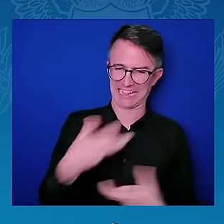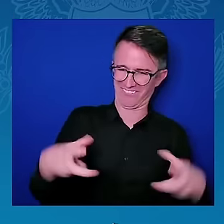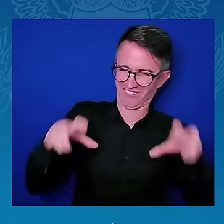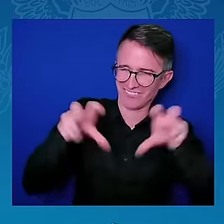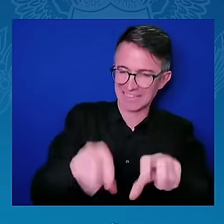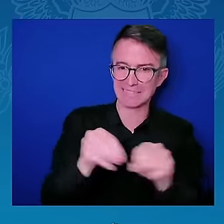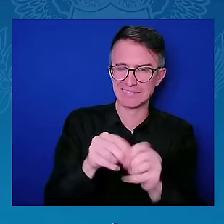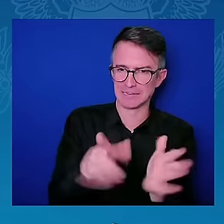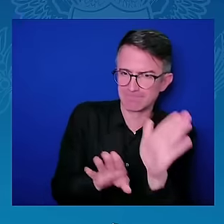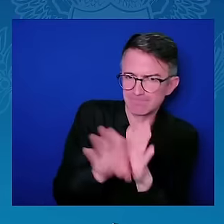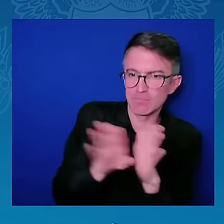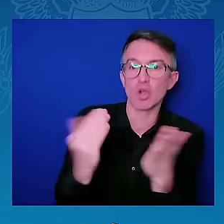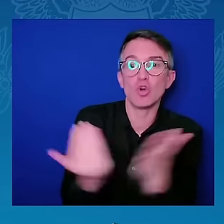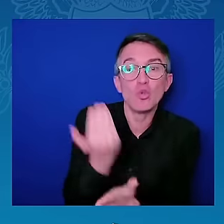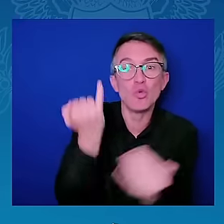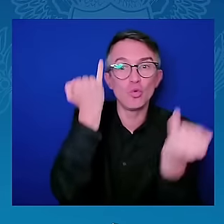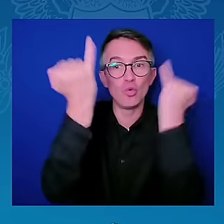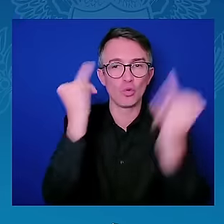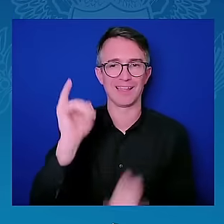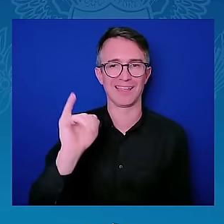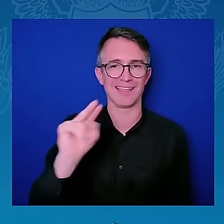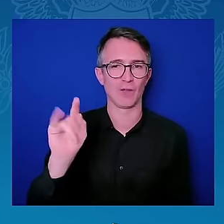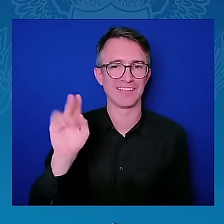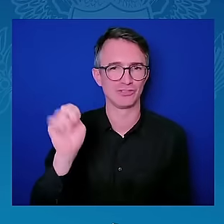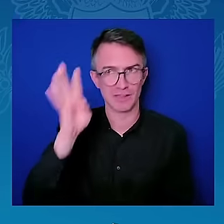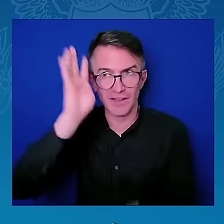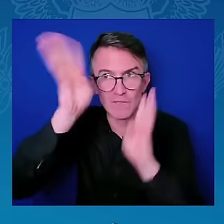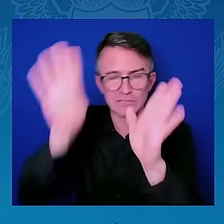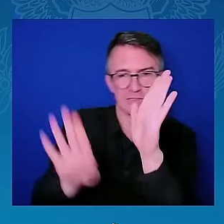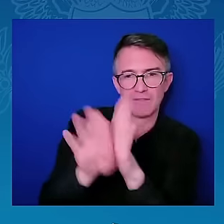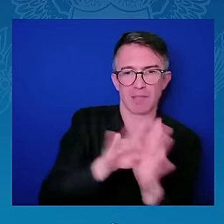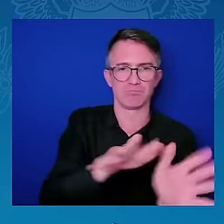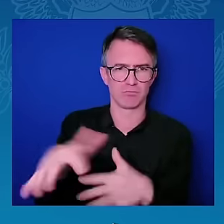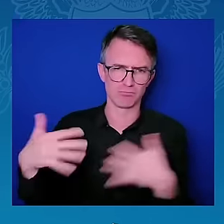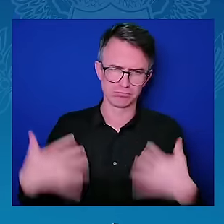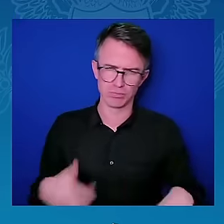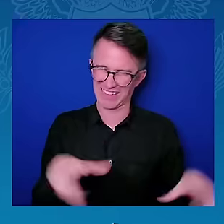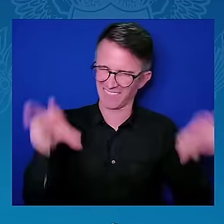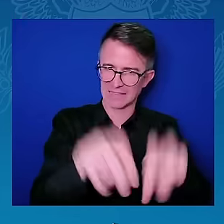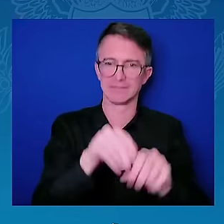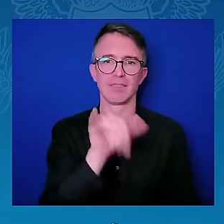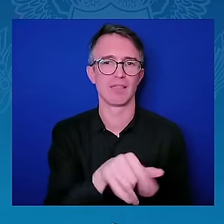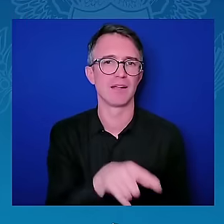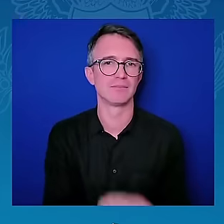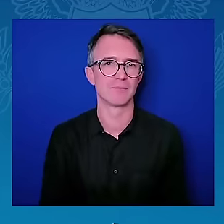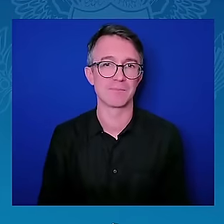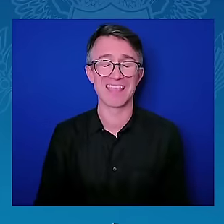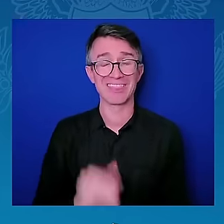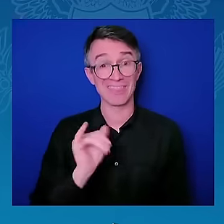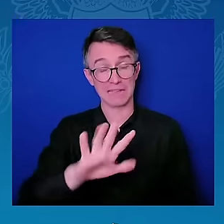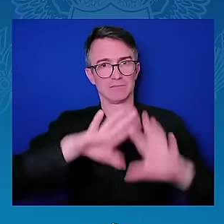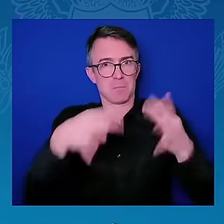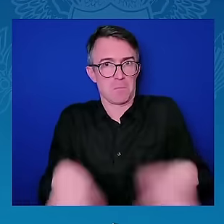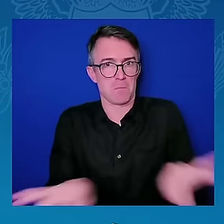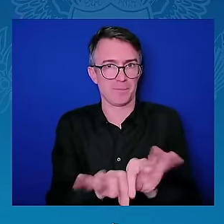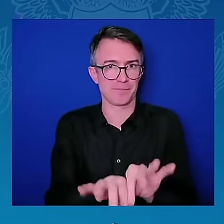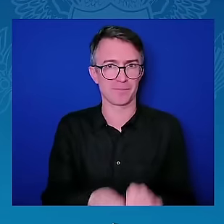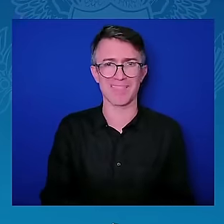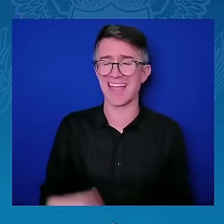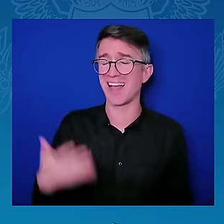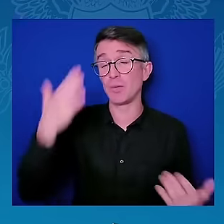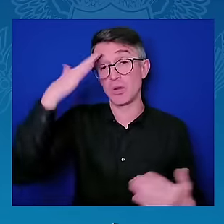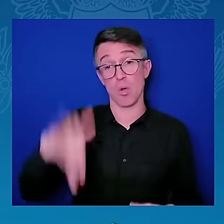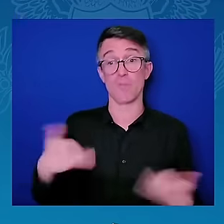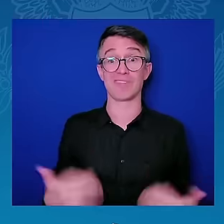do through those investments that makes clear and real what we know to be the growth, that